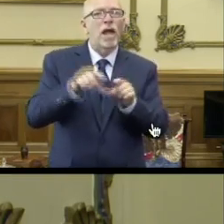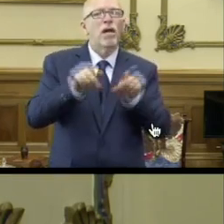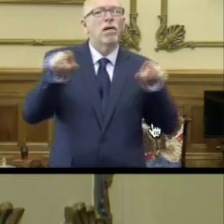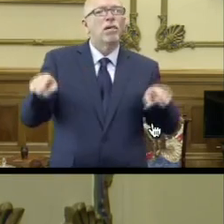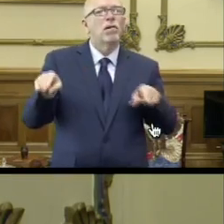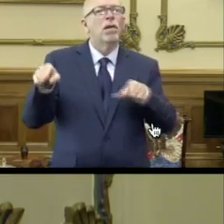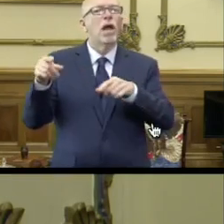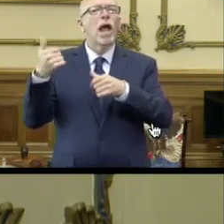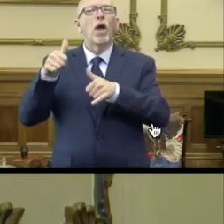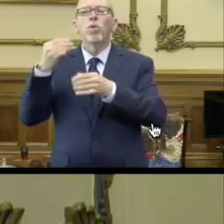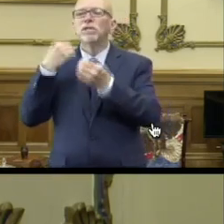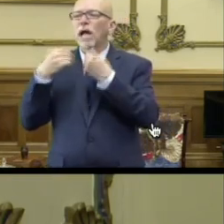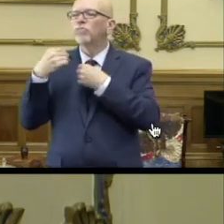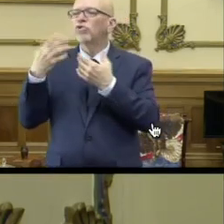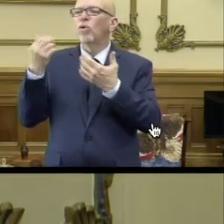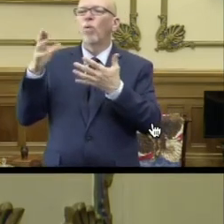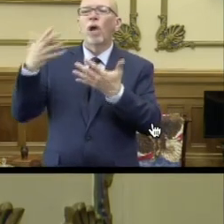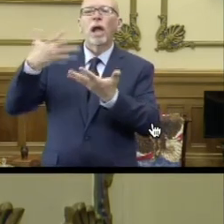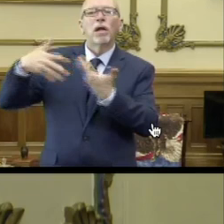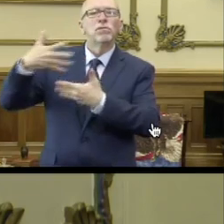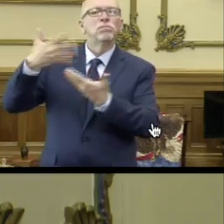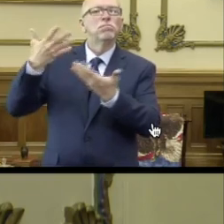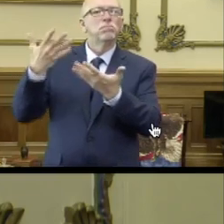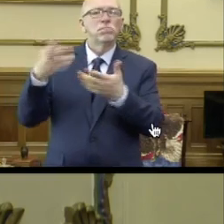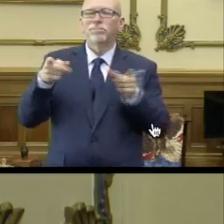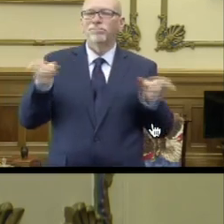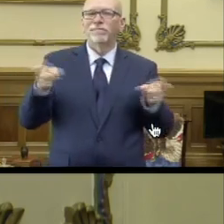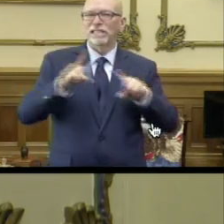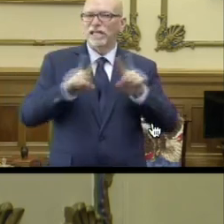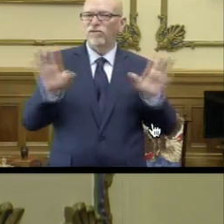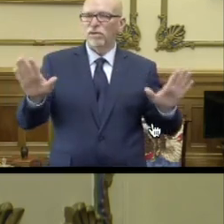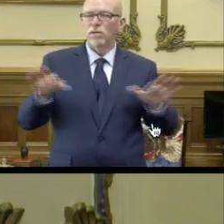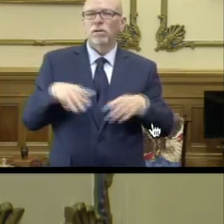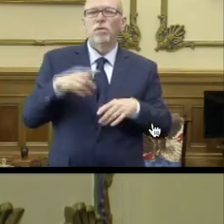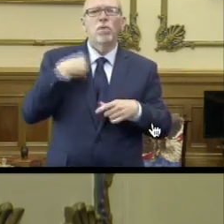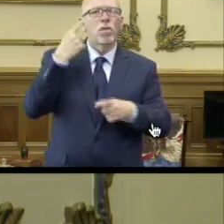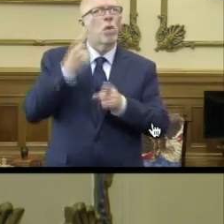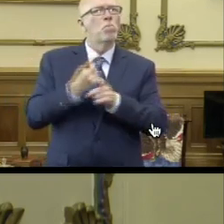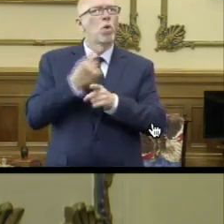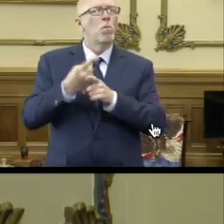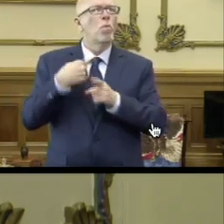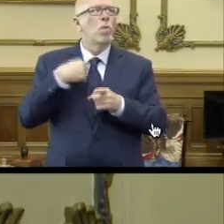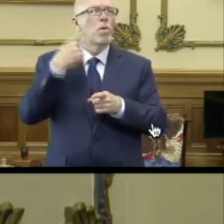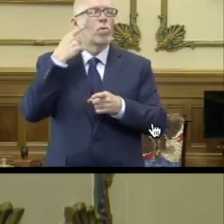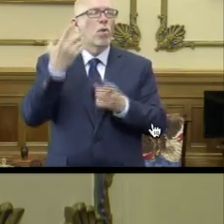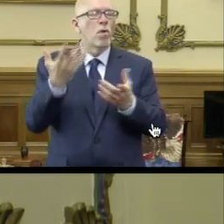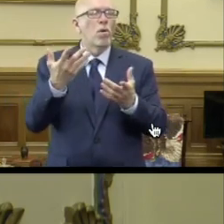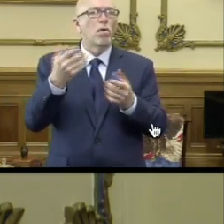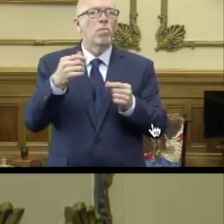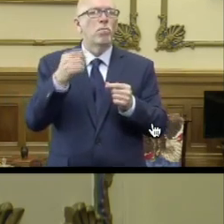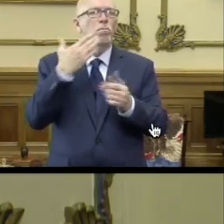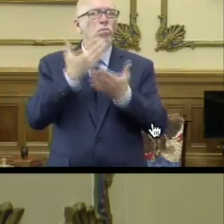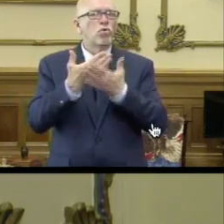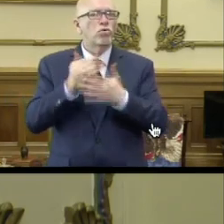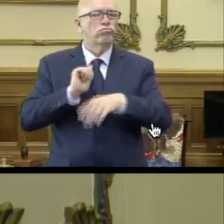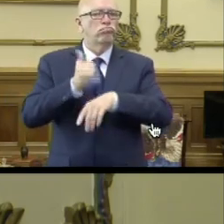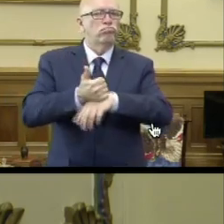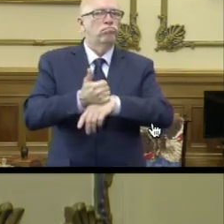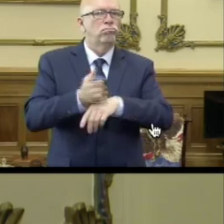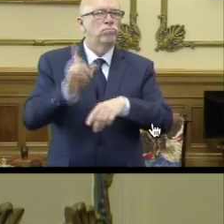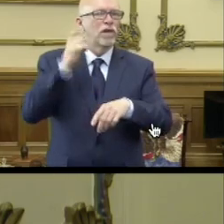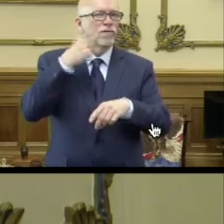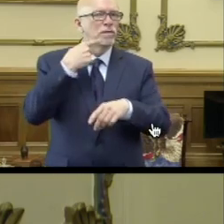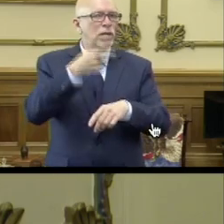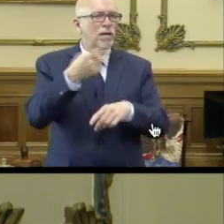of it. And, again, this is something that we felt was appropriate under the circumstances and felt that it would be good to implement, as the governor